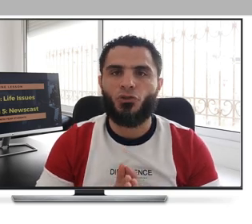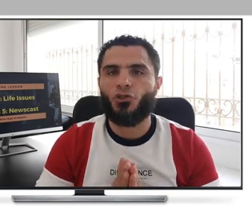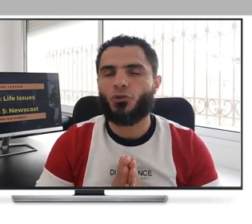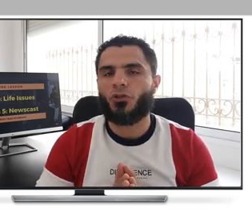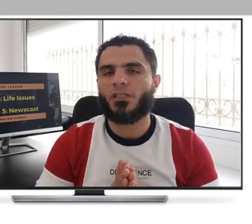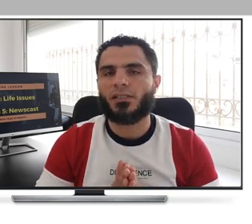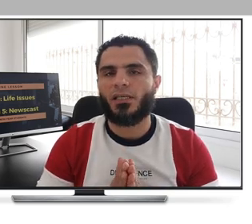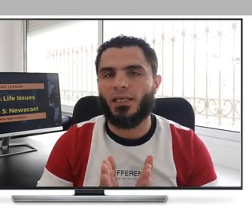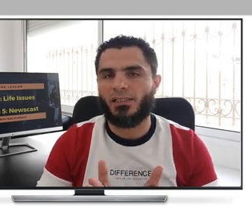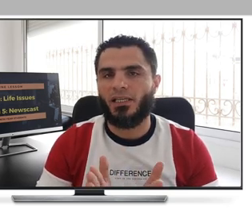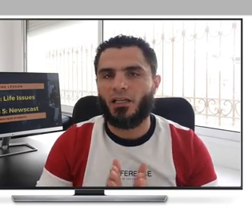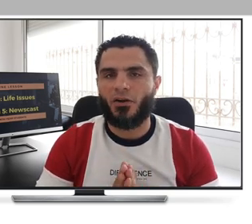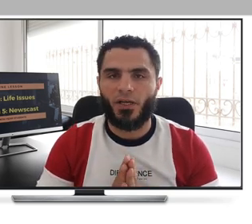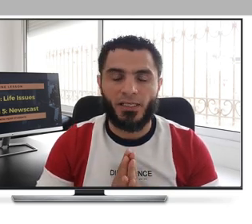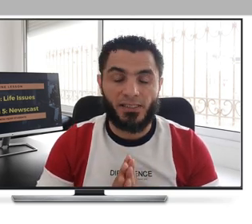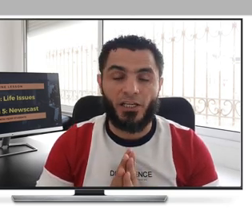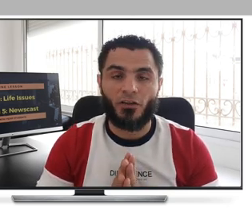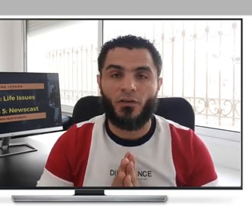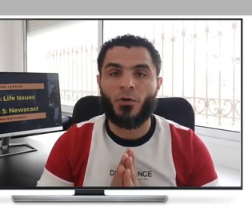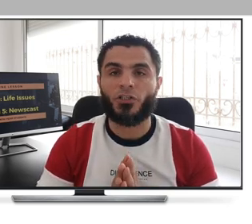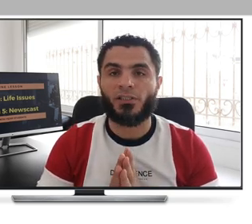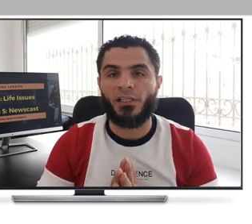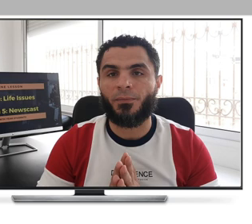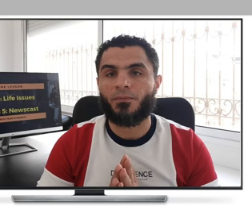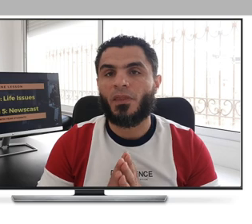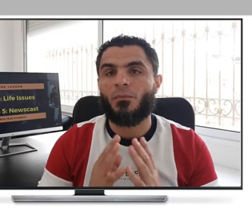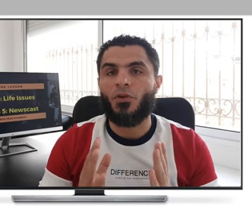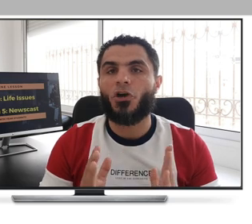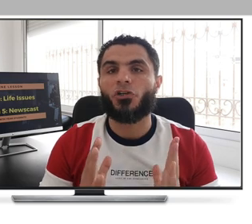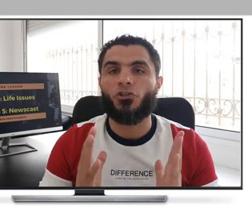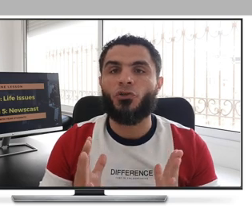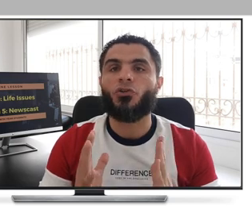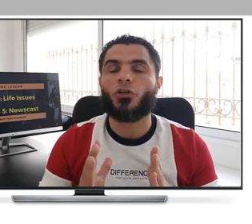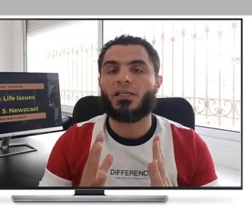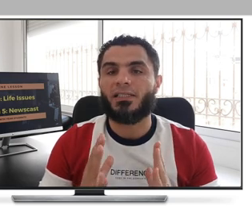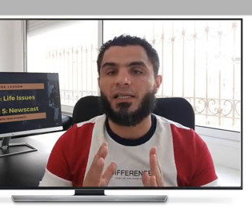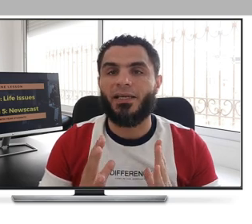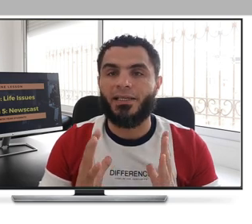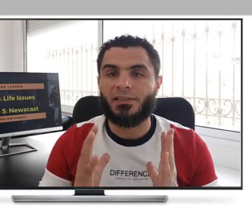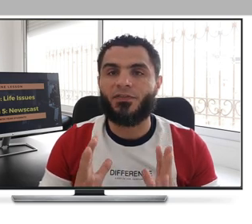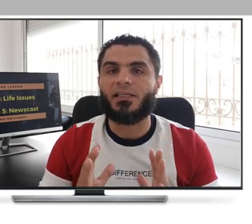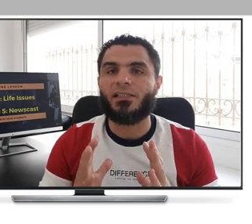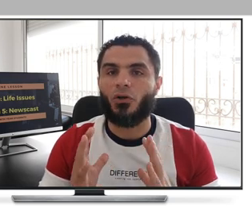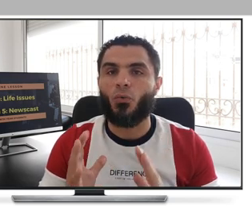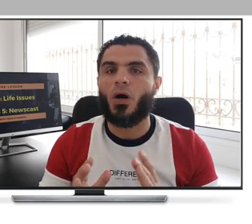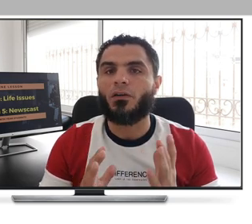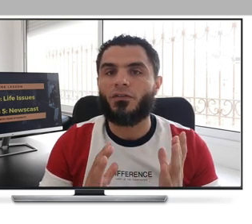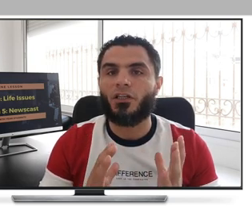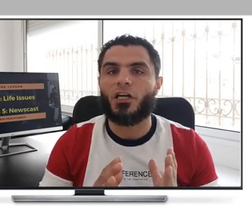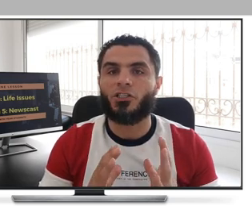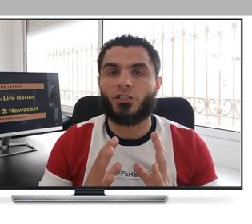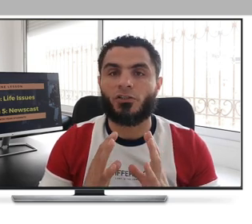Due to this, he is declaring a state of emergency because New York City is facing one of the largest